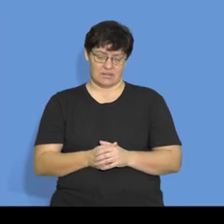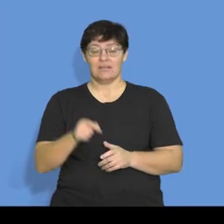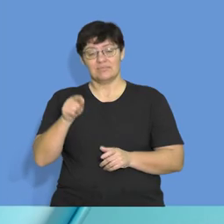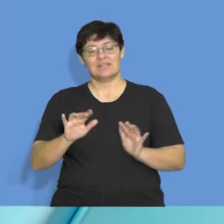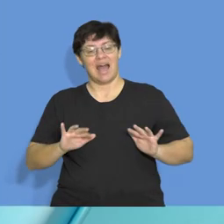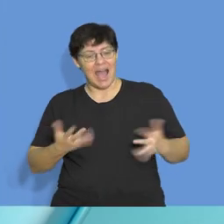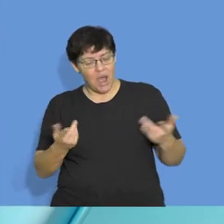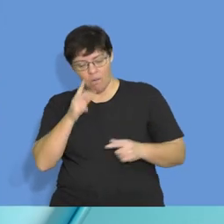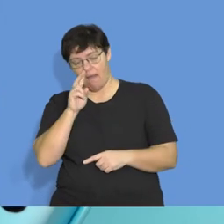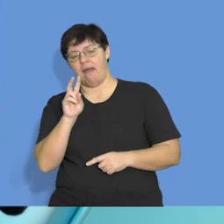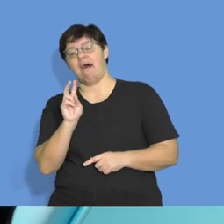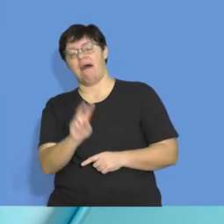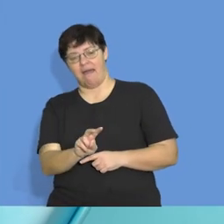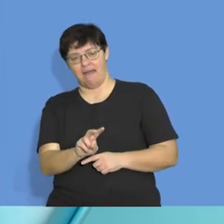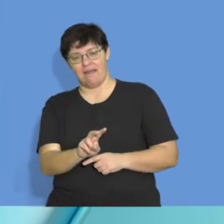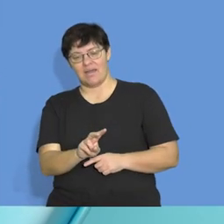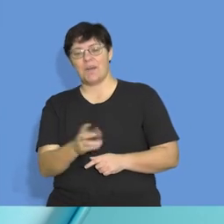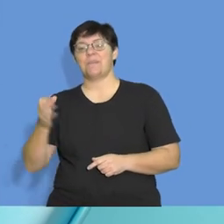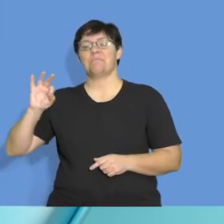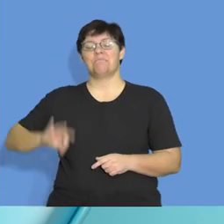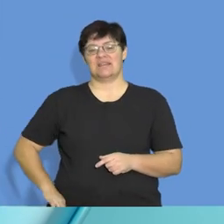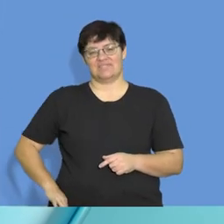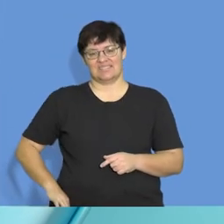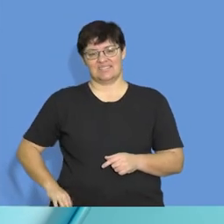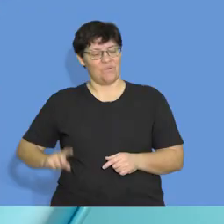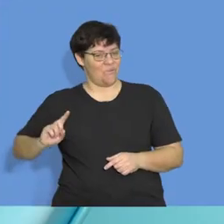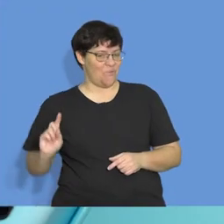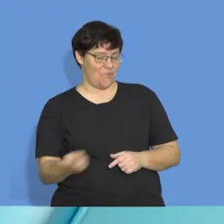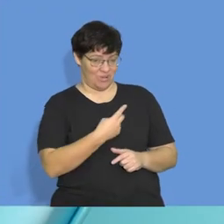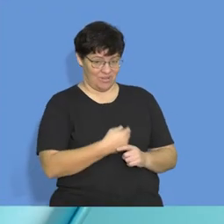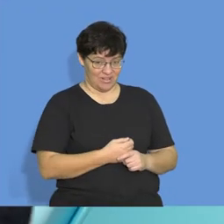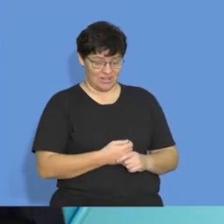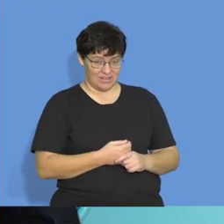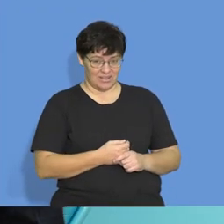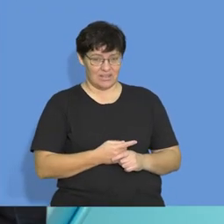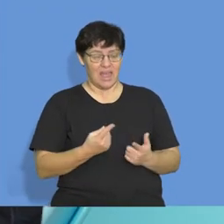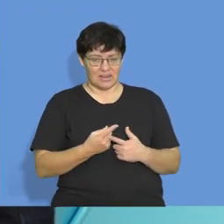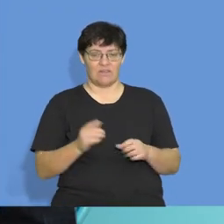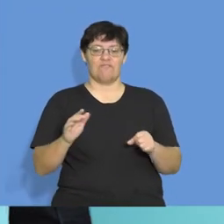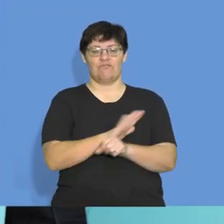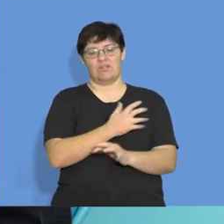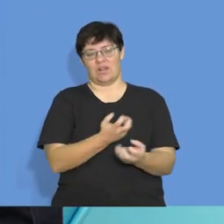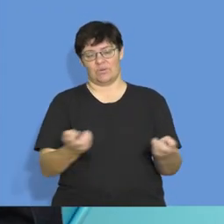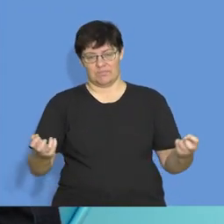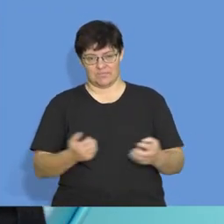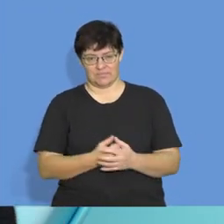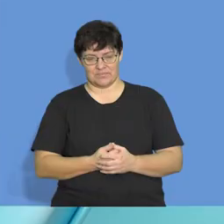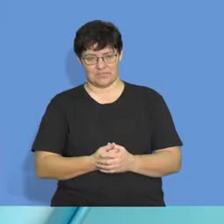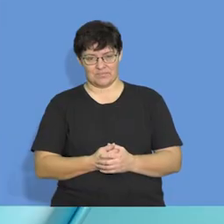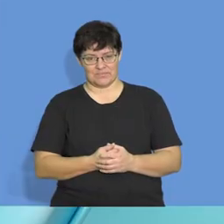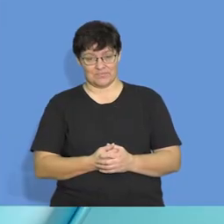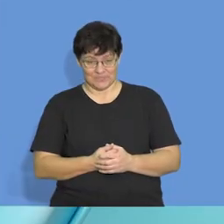see that it will be beneficial to everybody and the entire economy. Okay, guys,